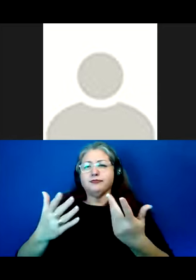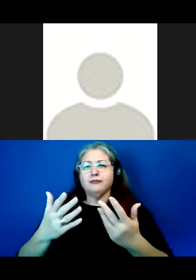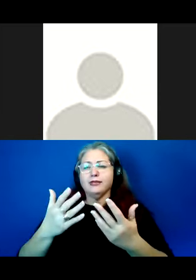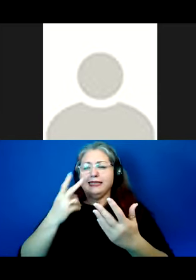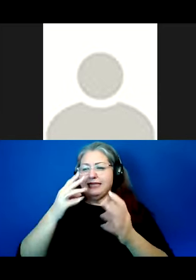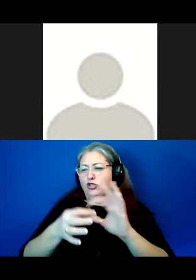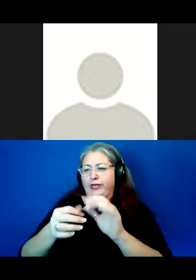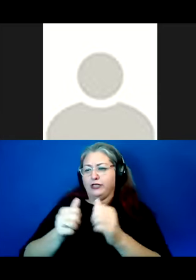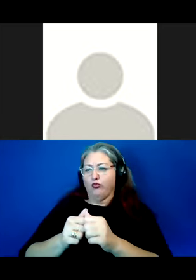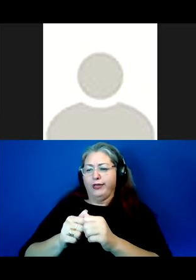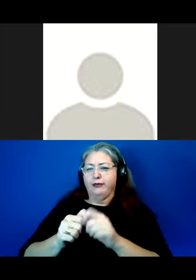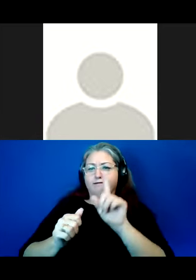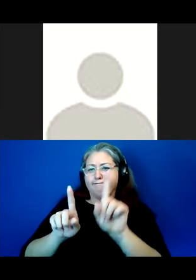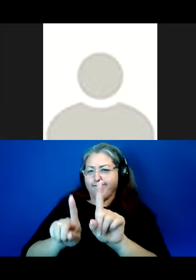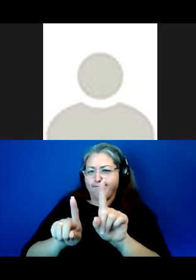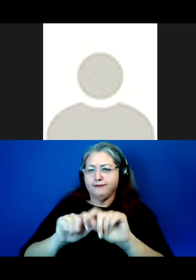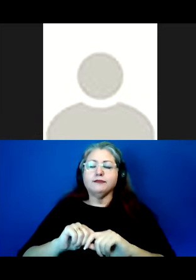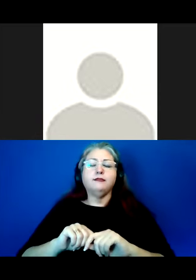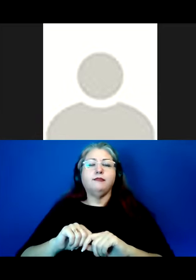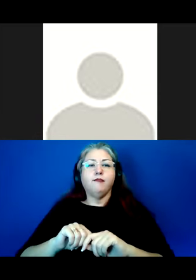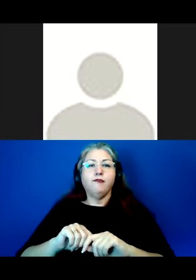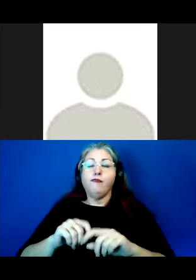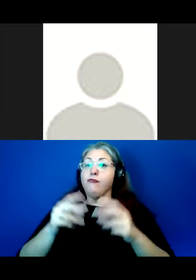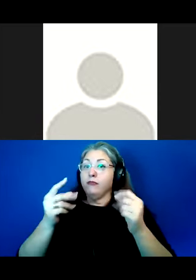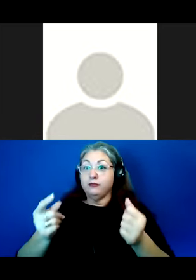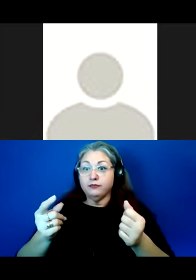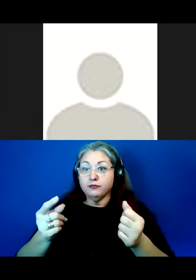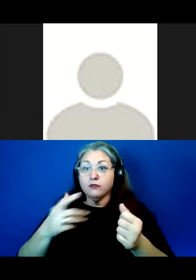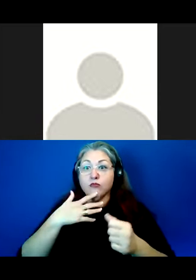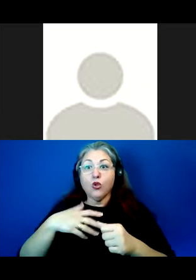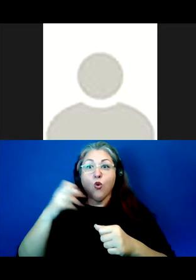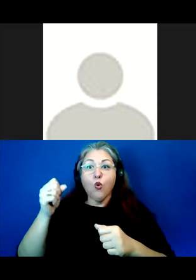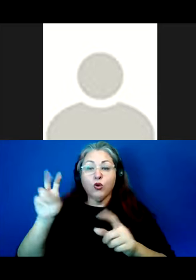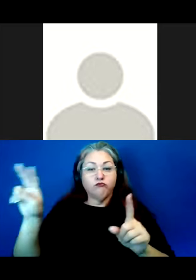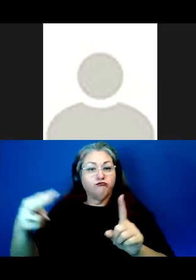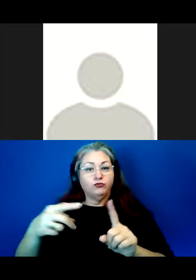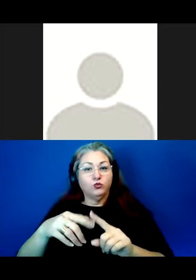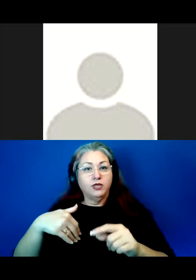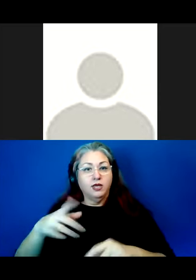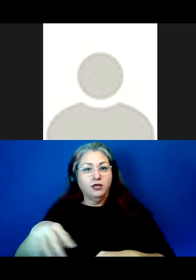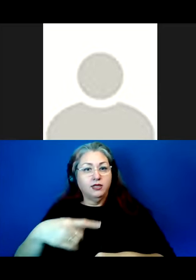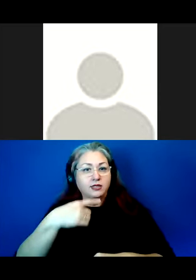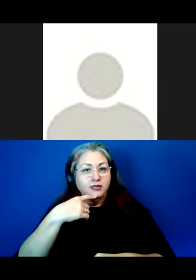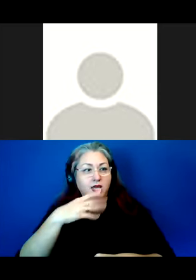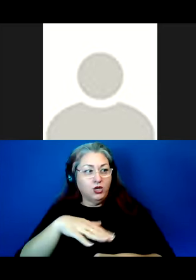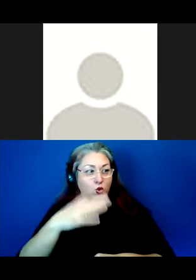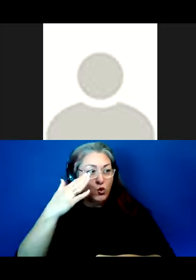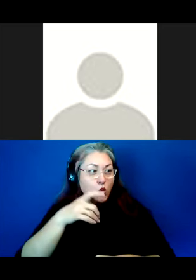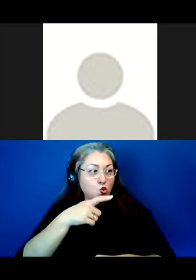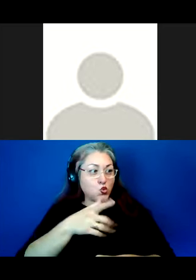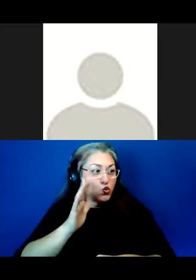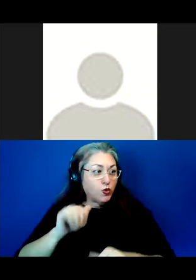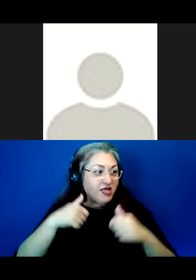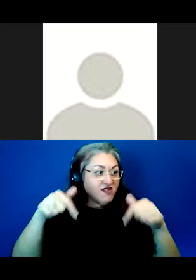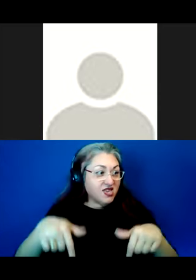relationship of that kind. And then suddenly, the older one turned to the younger one and said, You know who used to live